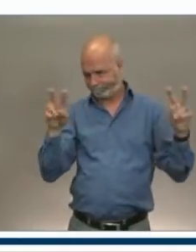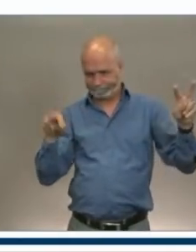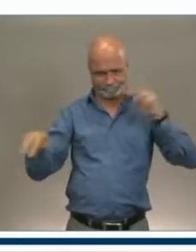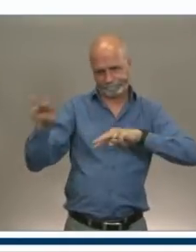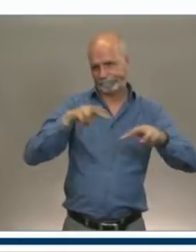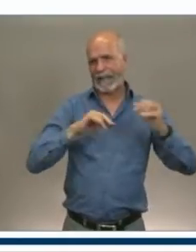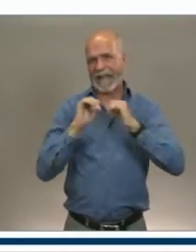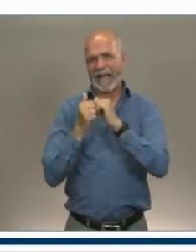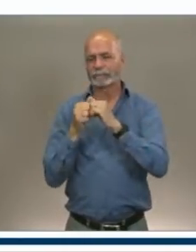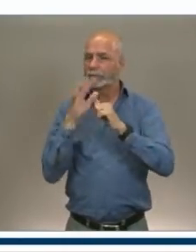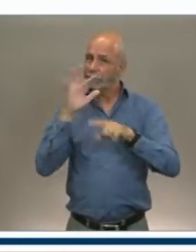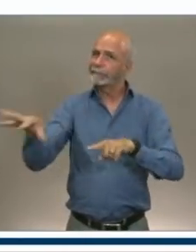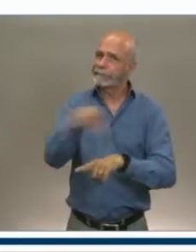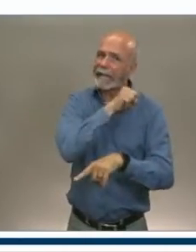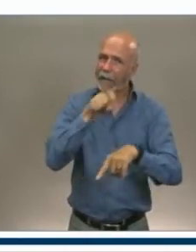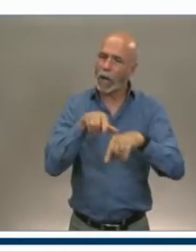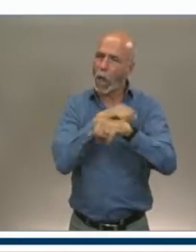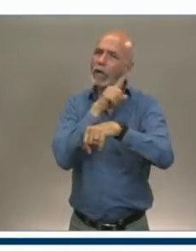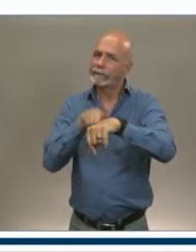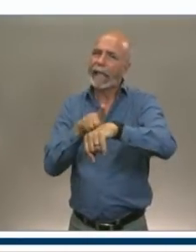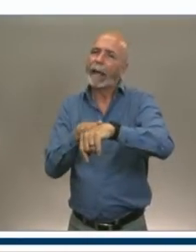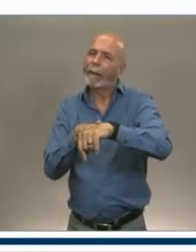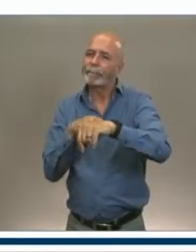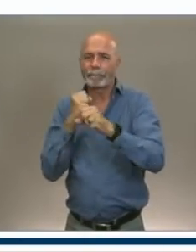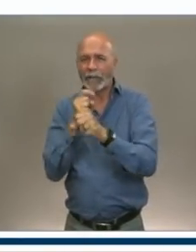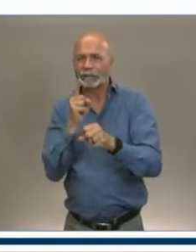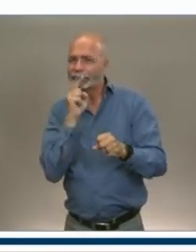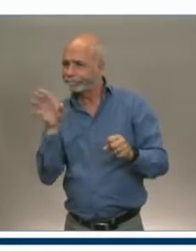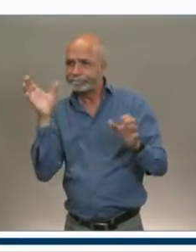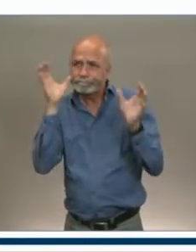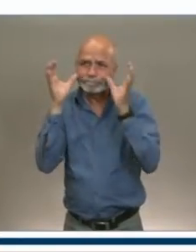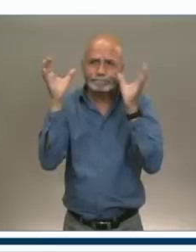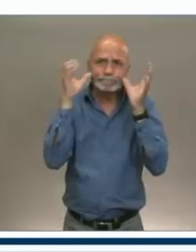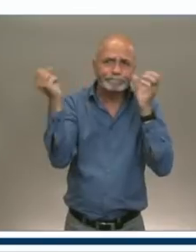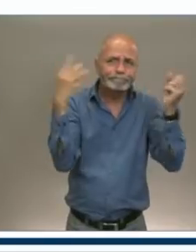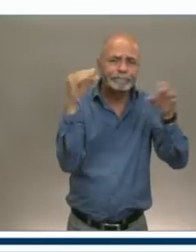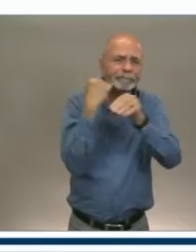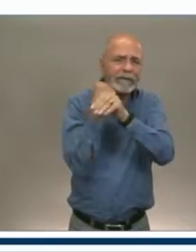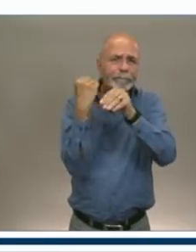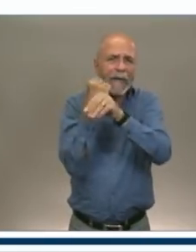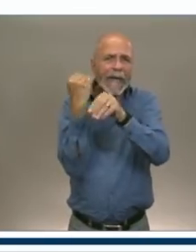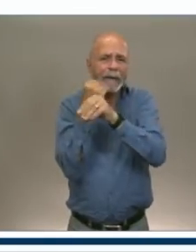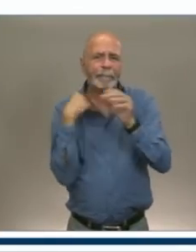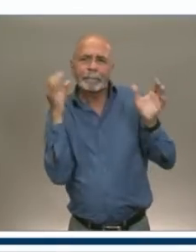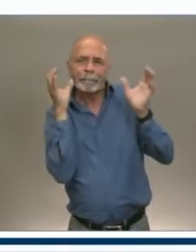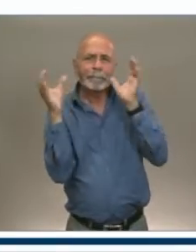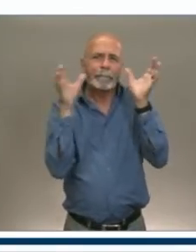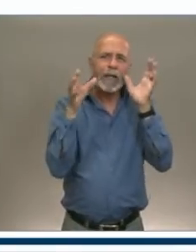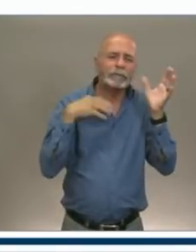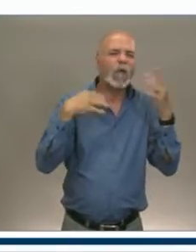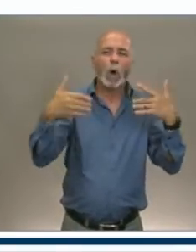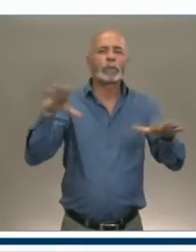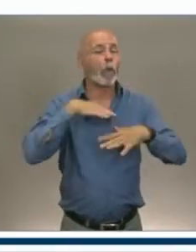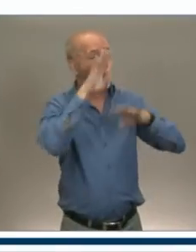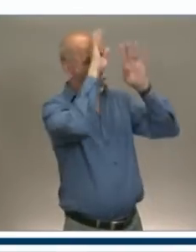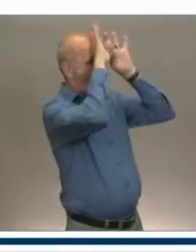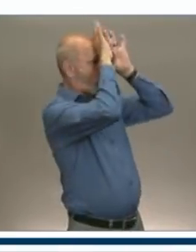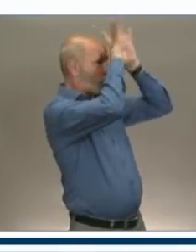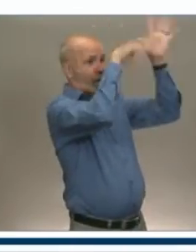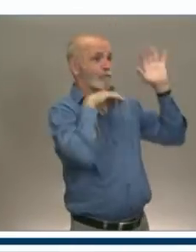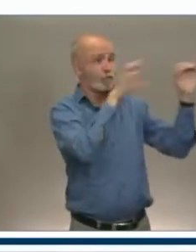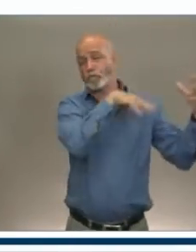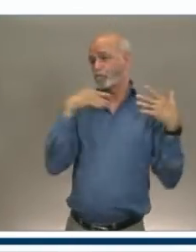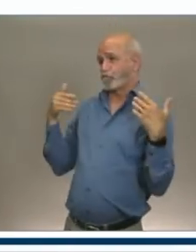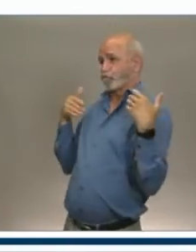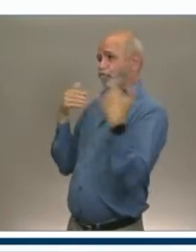many people felt that their voices were being heard because we didn't want to provide a solution. You know, our operators